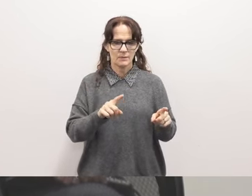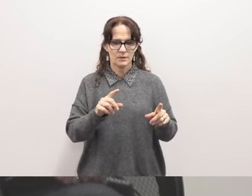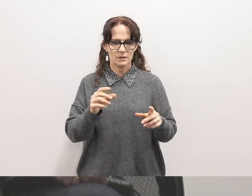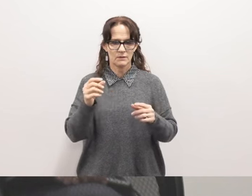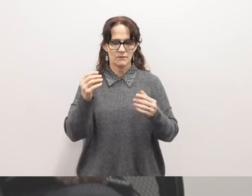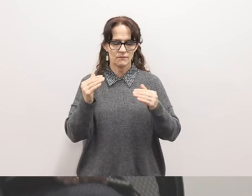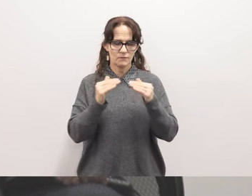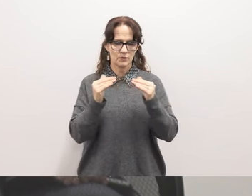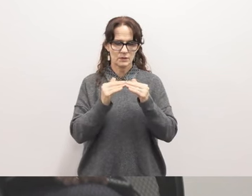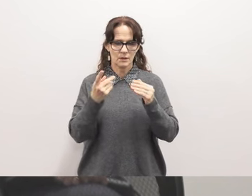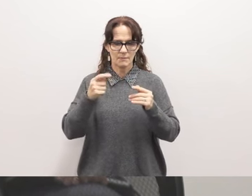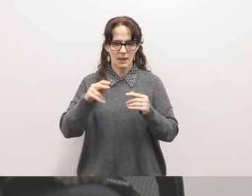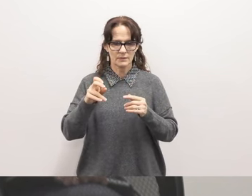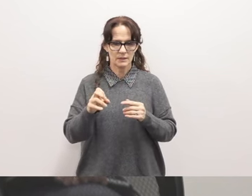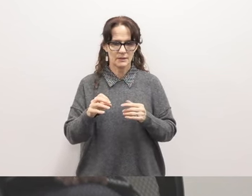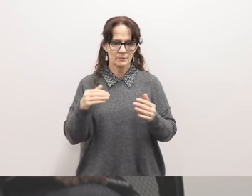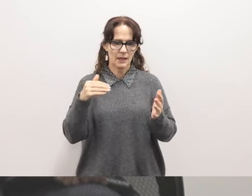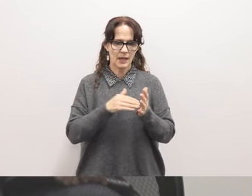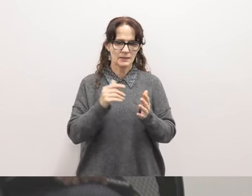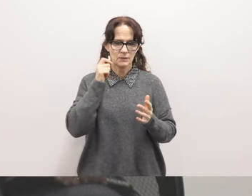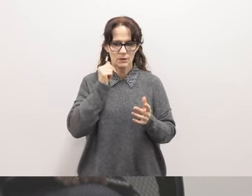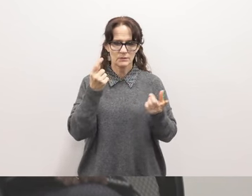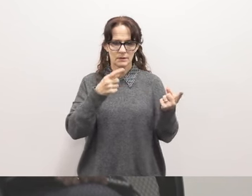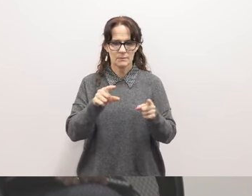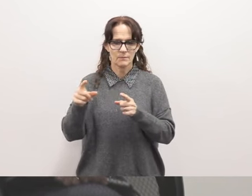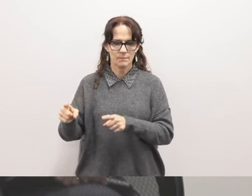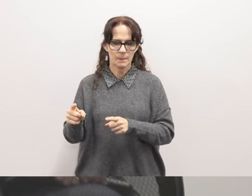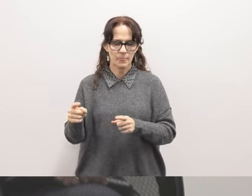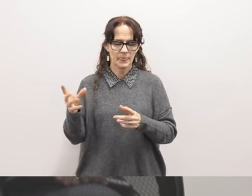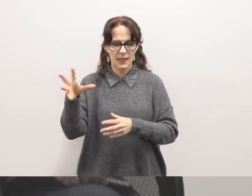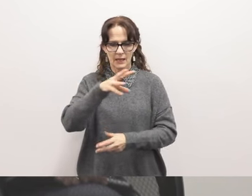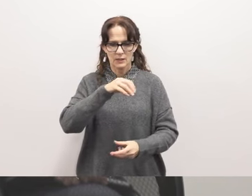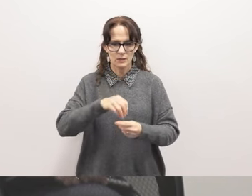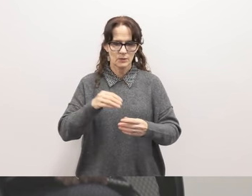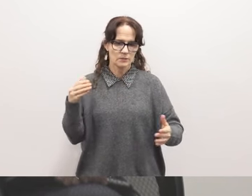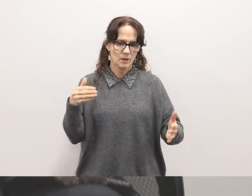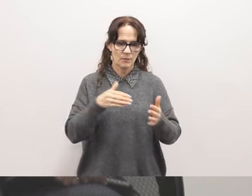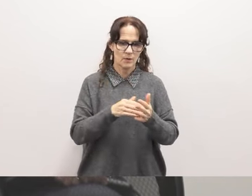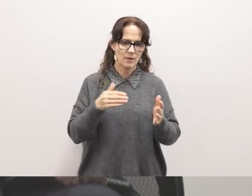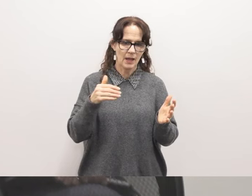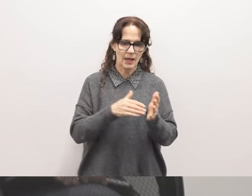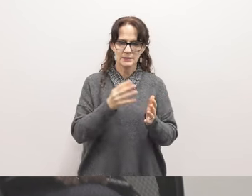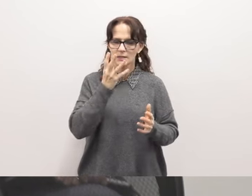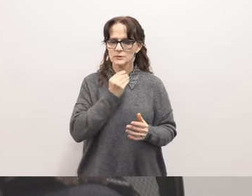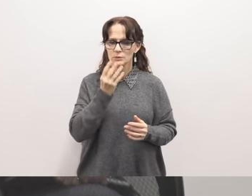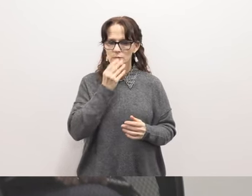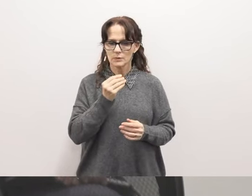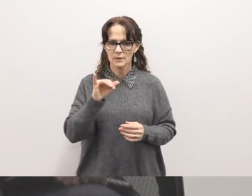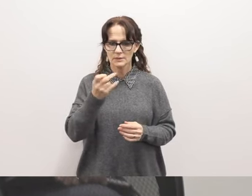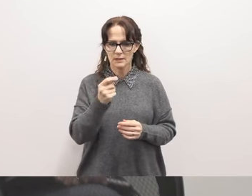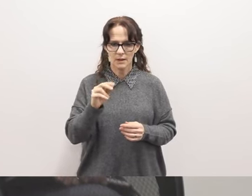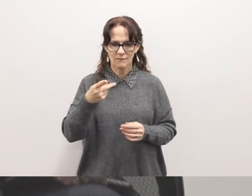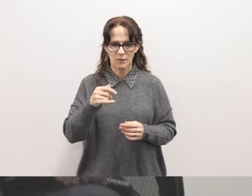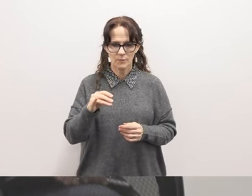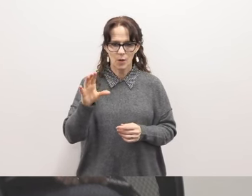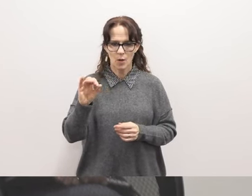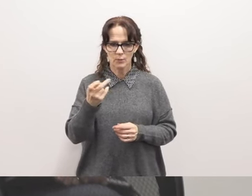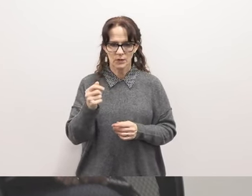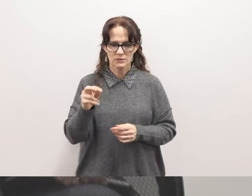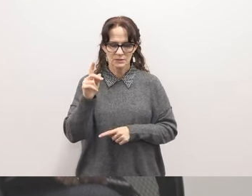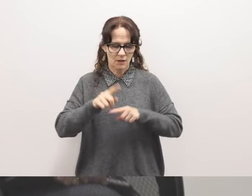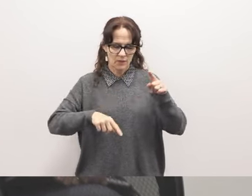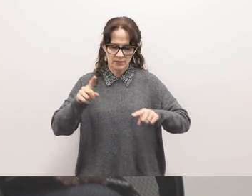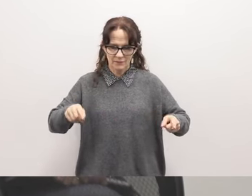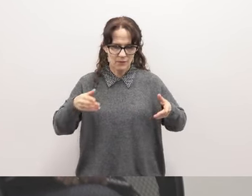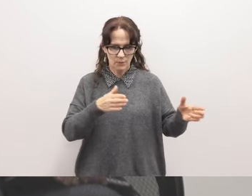in Palestine is an anti-racist movement and includes opposing all the acts of anti-Semitism, Islamophobia, and oppression in all its forms.